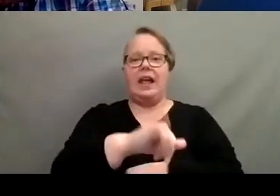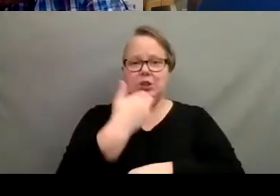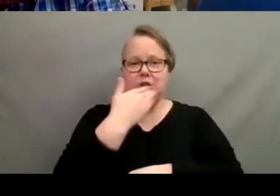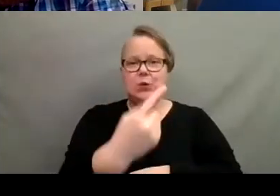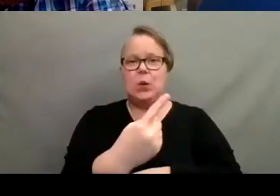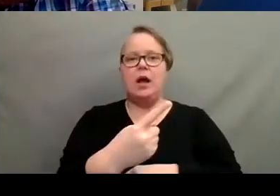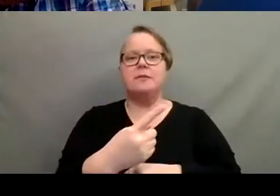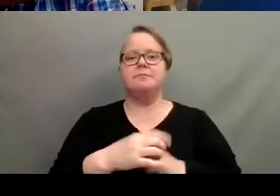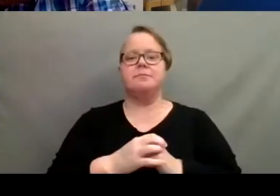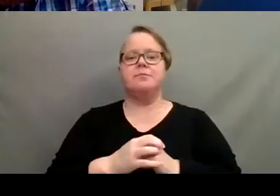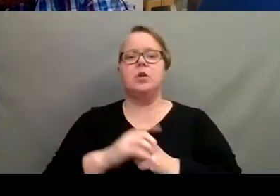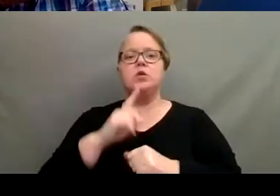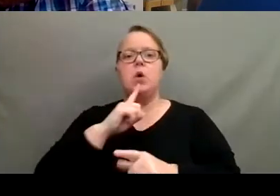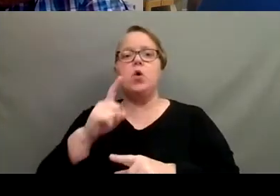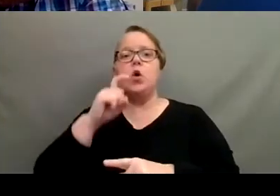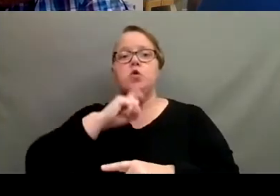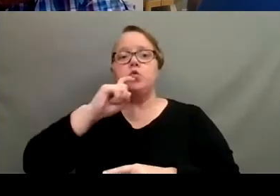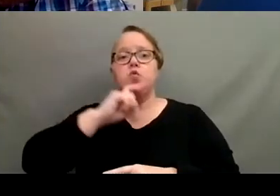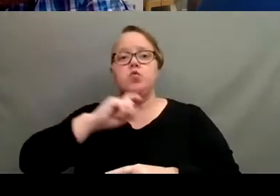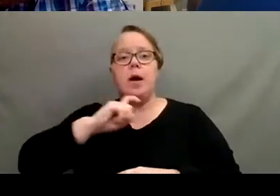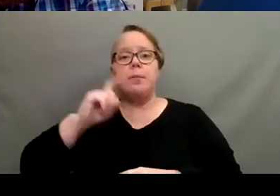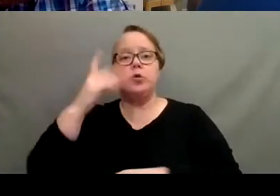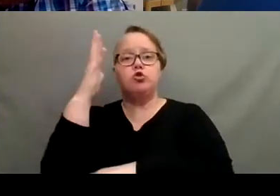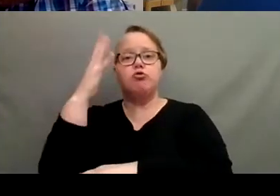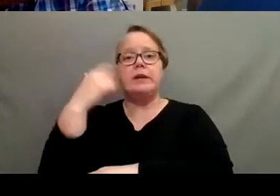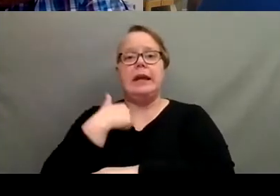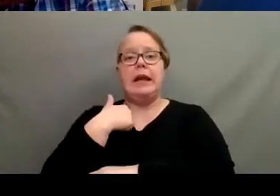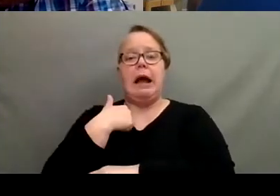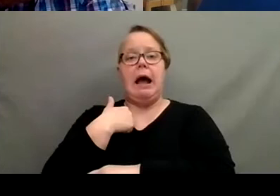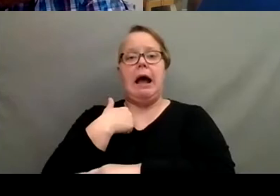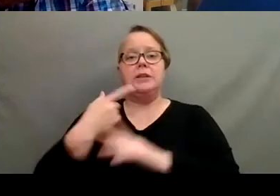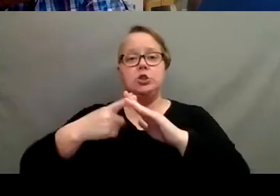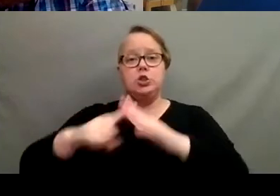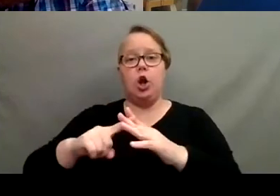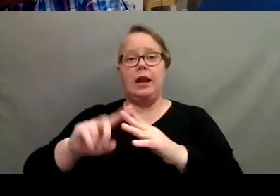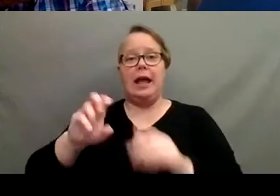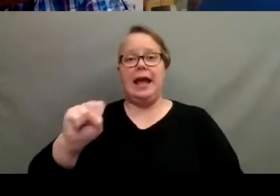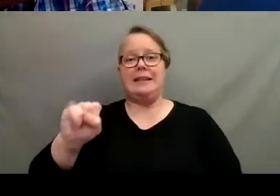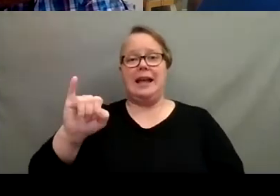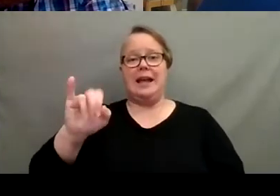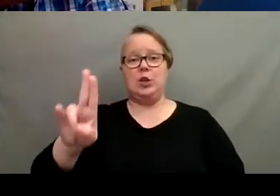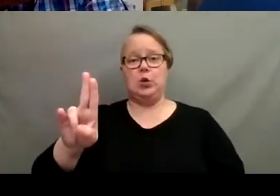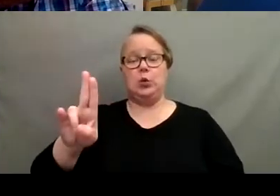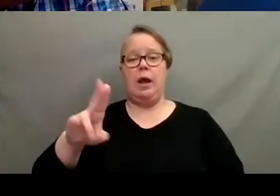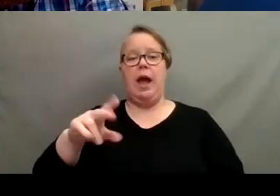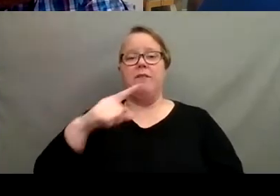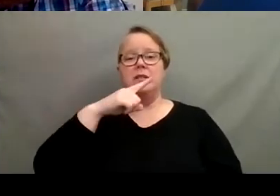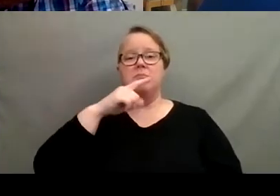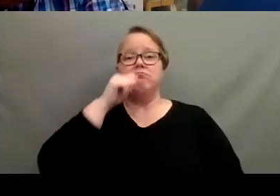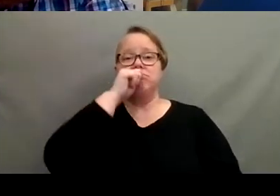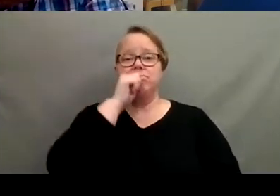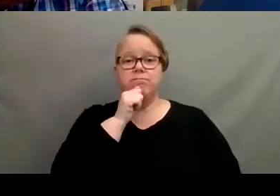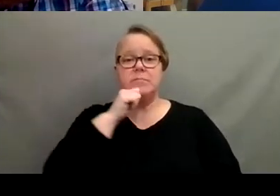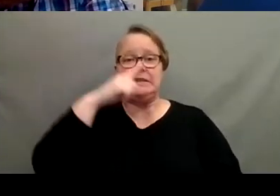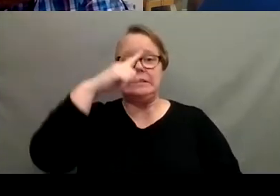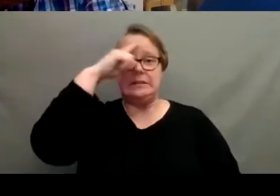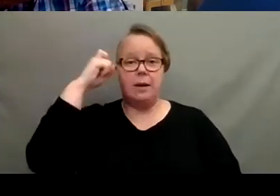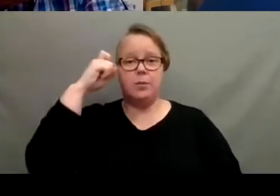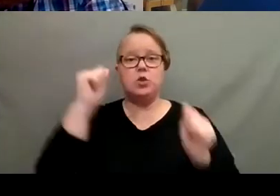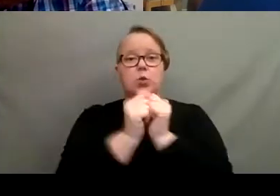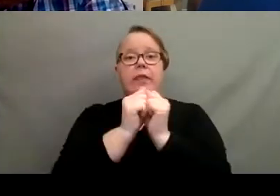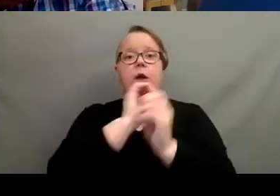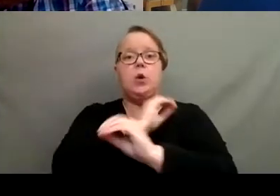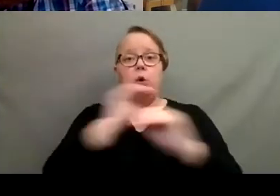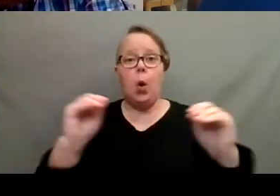the rubber tree that I propagated at SIU has tolerated summers of not being watered at all. Um, and being